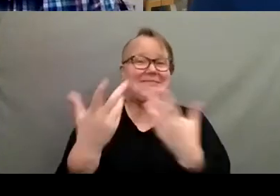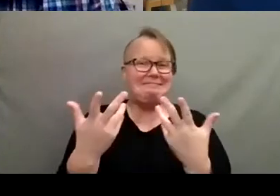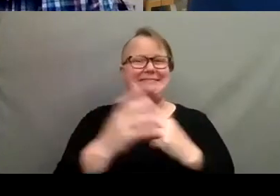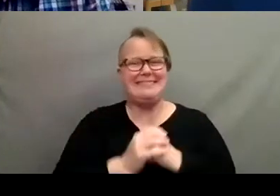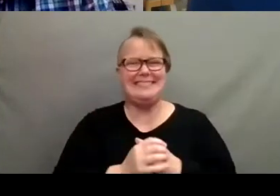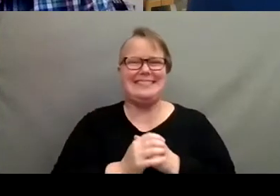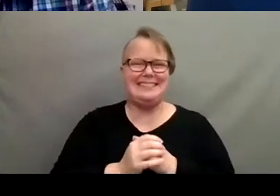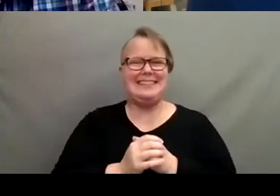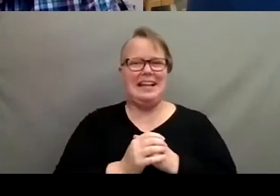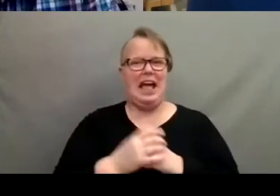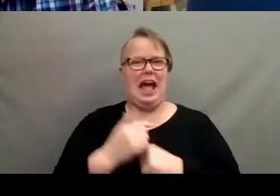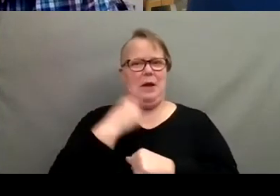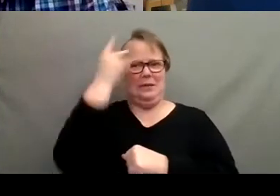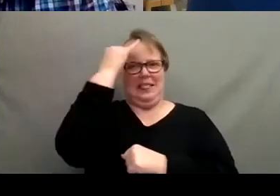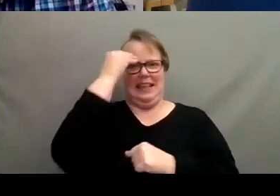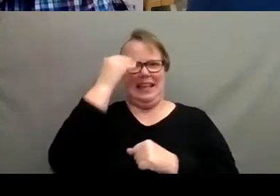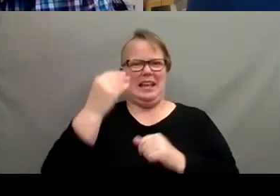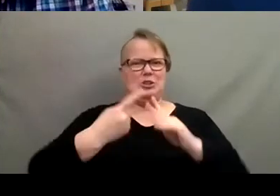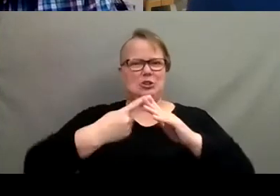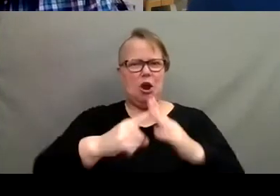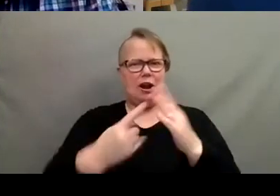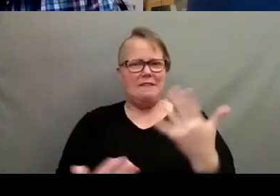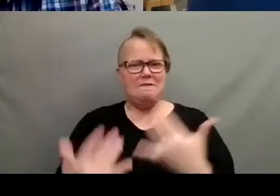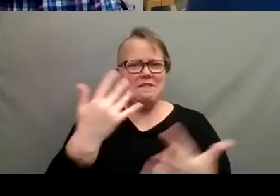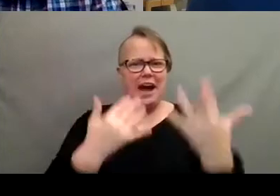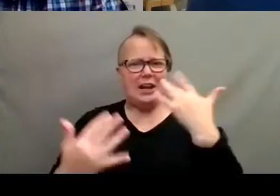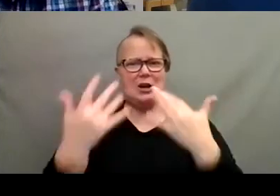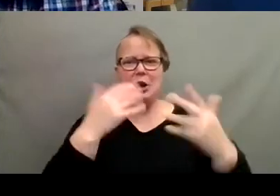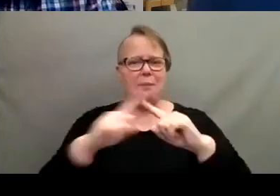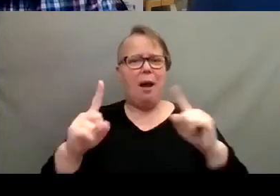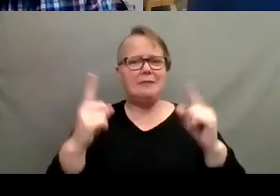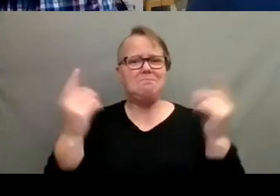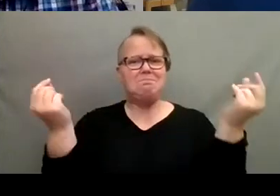I was thinking fire starter, but yeah, plugs.